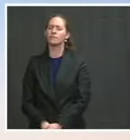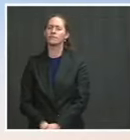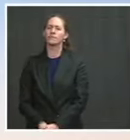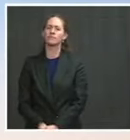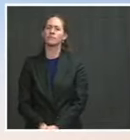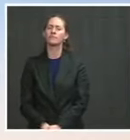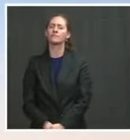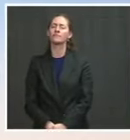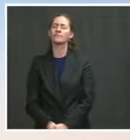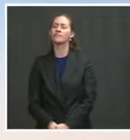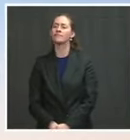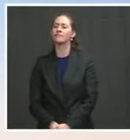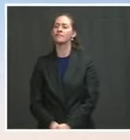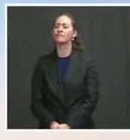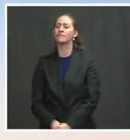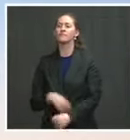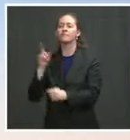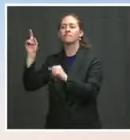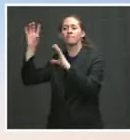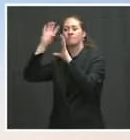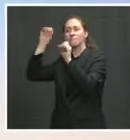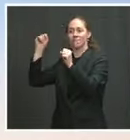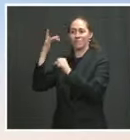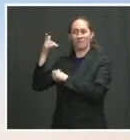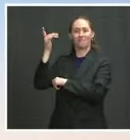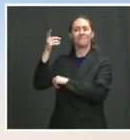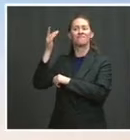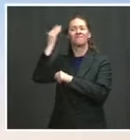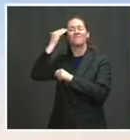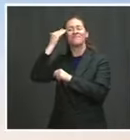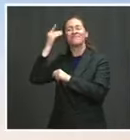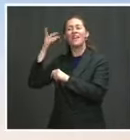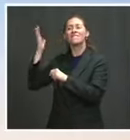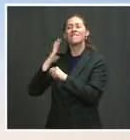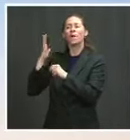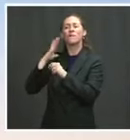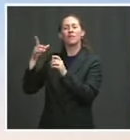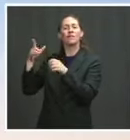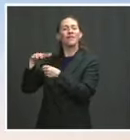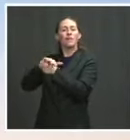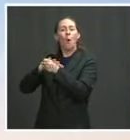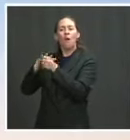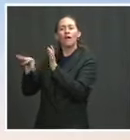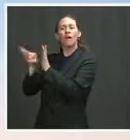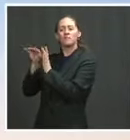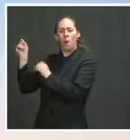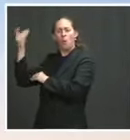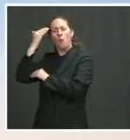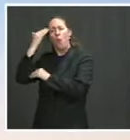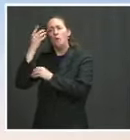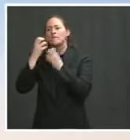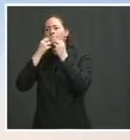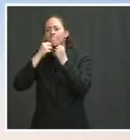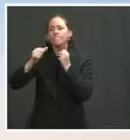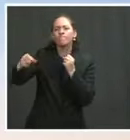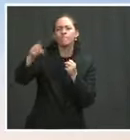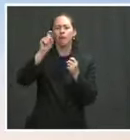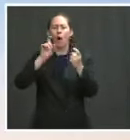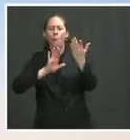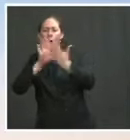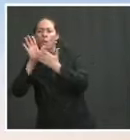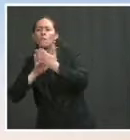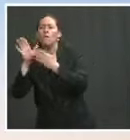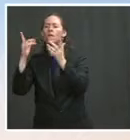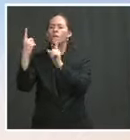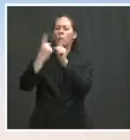will always feel that way in his heart, I think. He feels it's really important to engage directly, sit with people as you can, either remotely or in